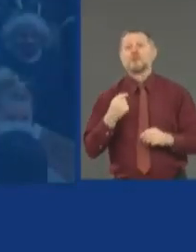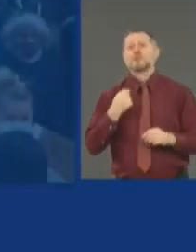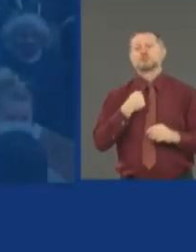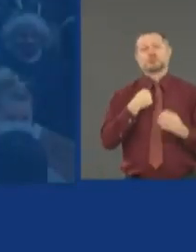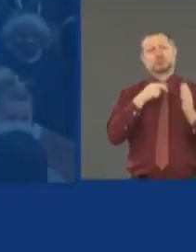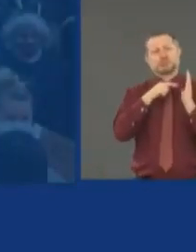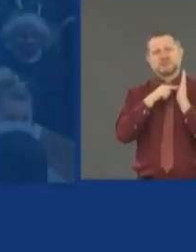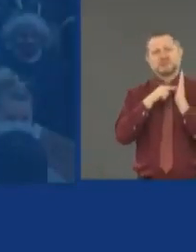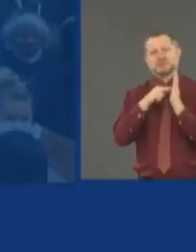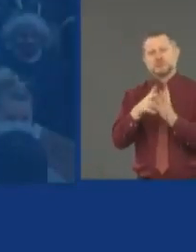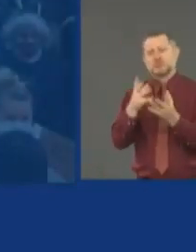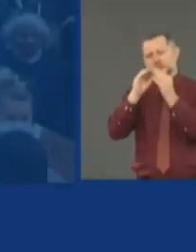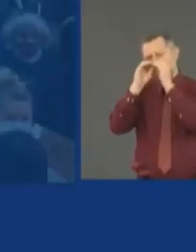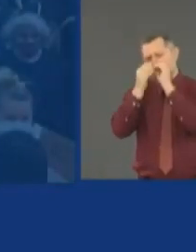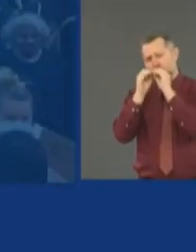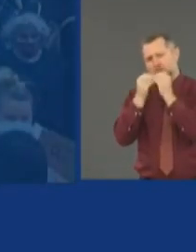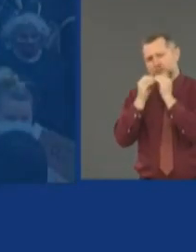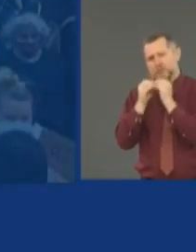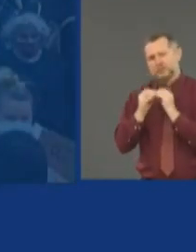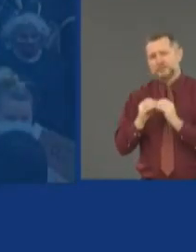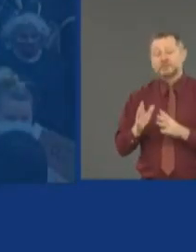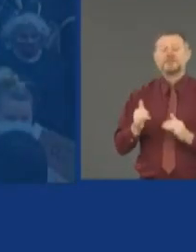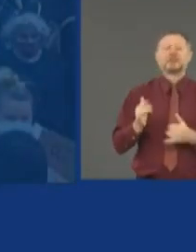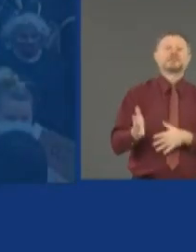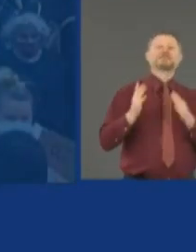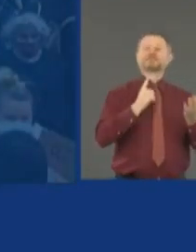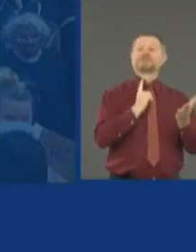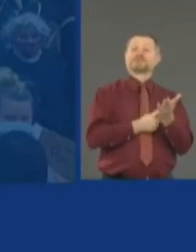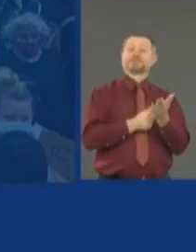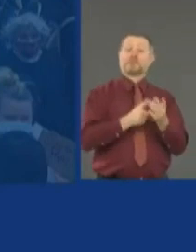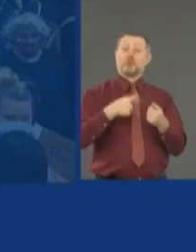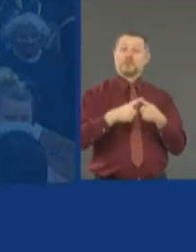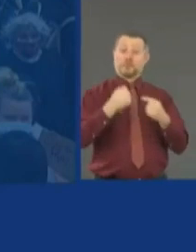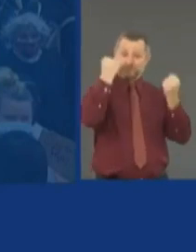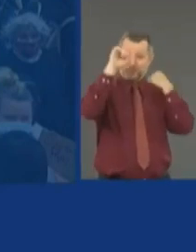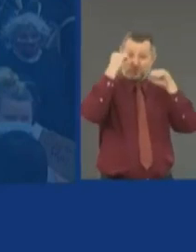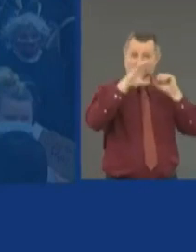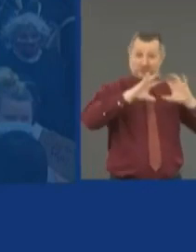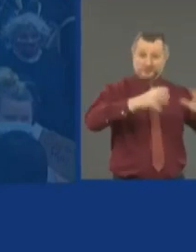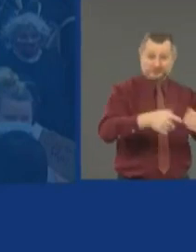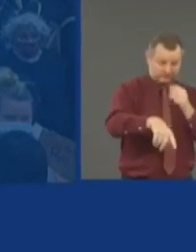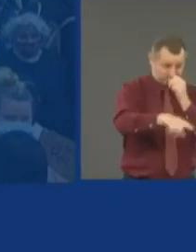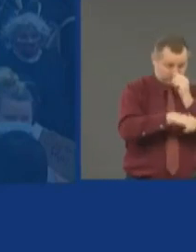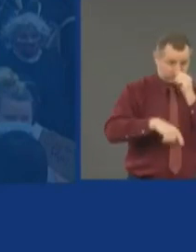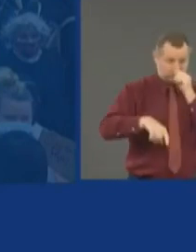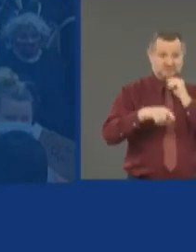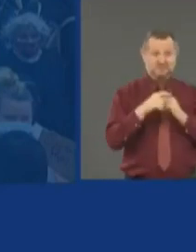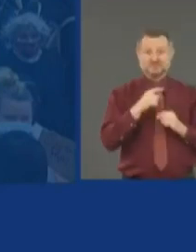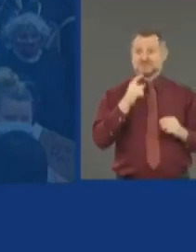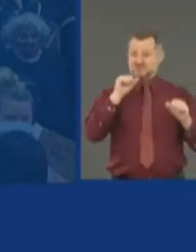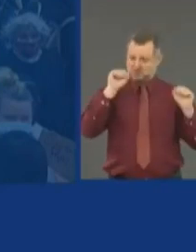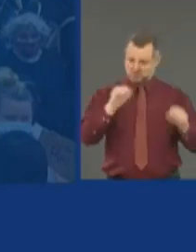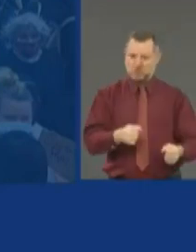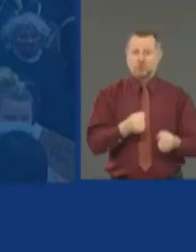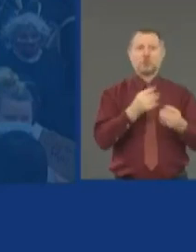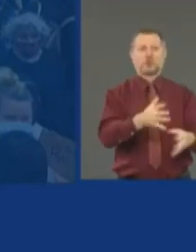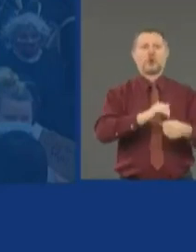With the protesters, they could actually compound the situation. Why?